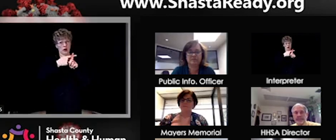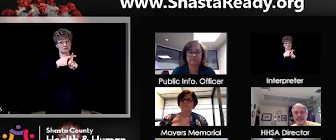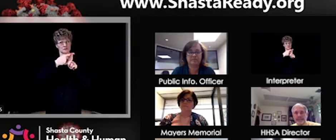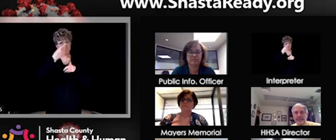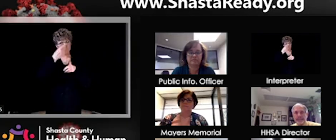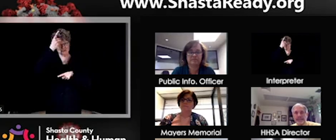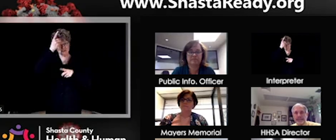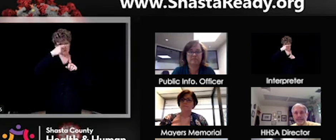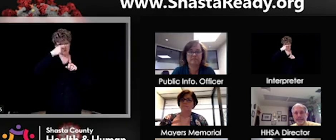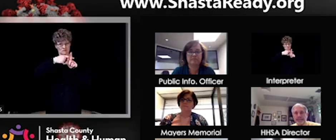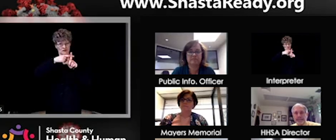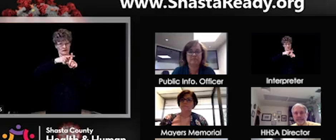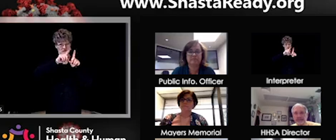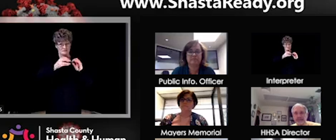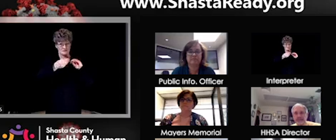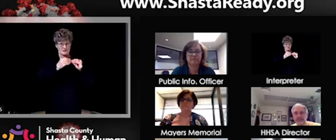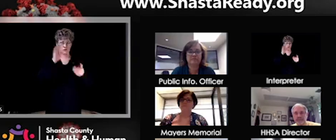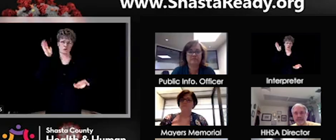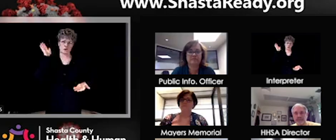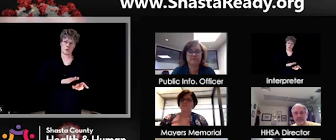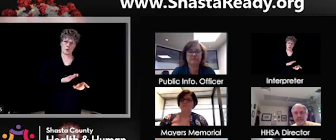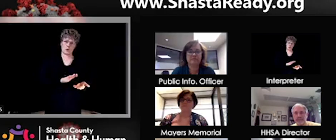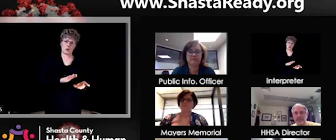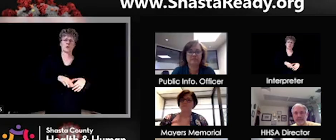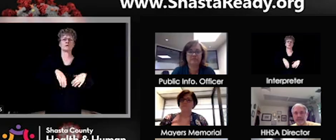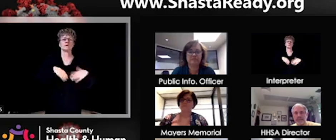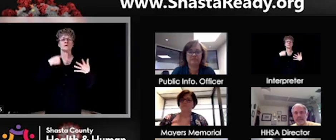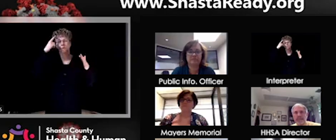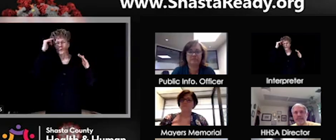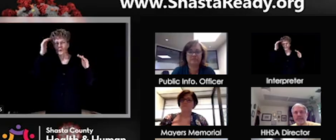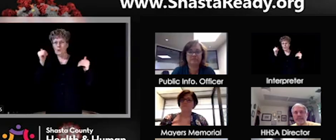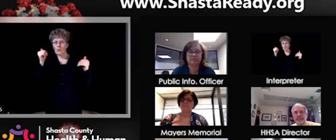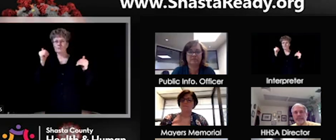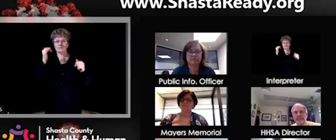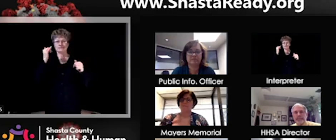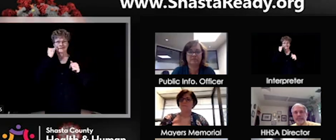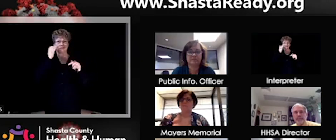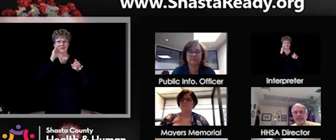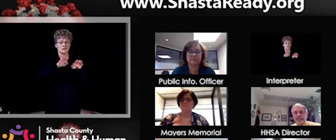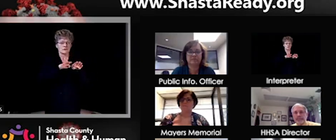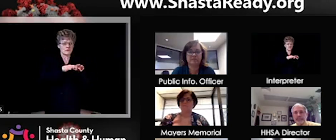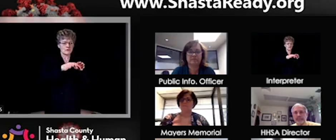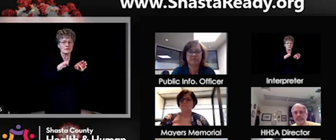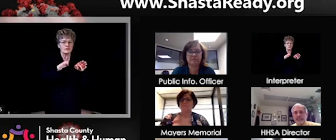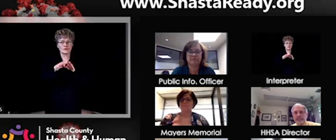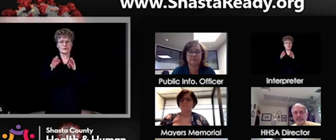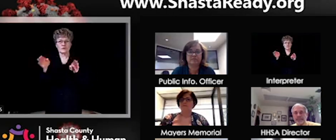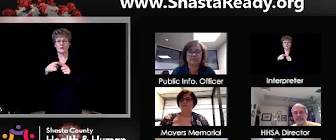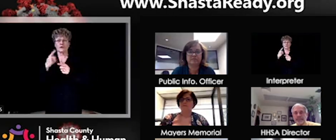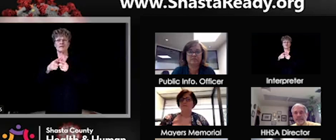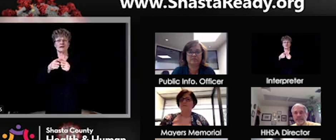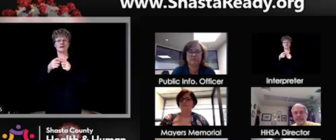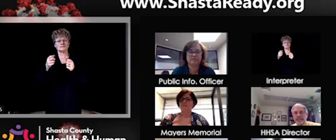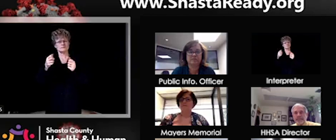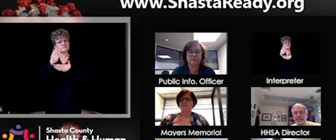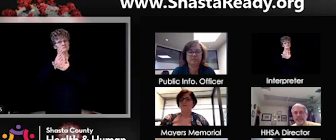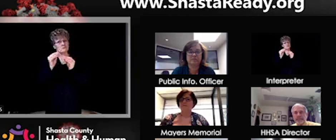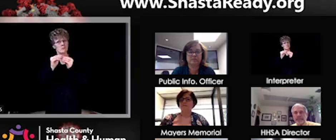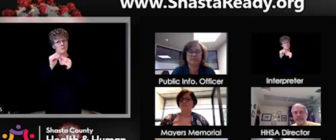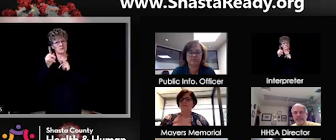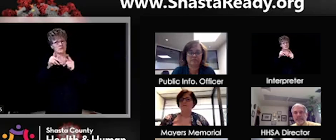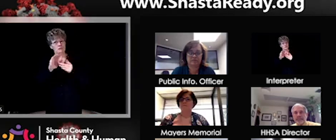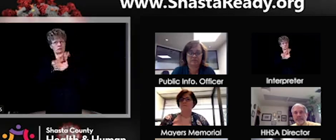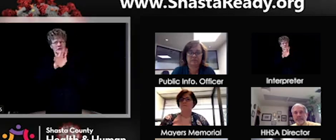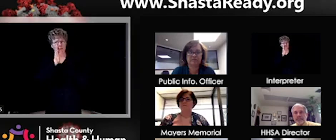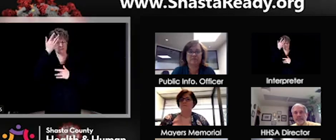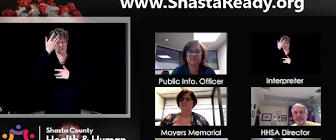at public health to contain the cases that we have. We go too fast. We can't do that. So that's the idea. And so I would encourage